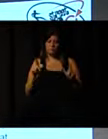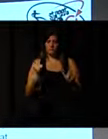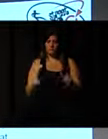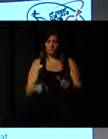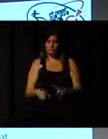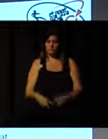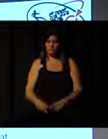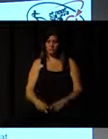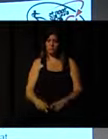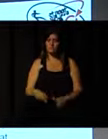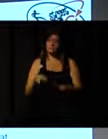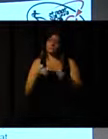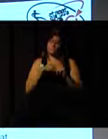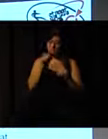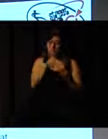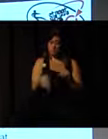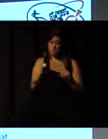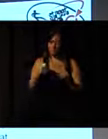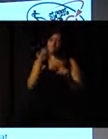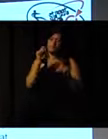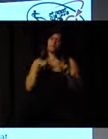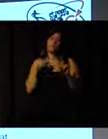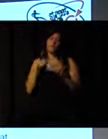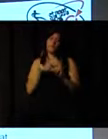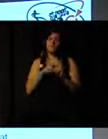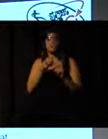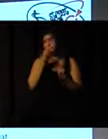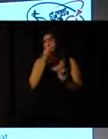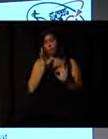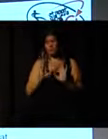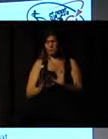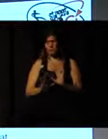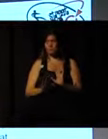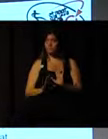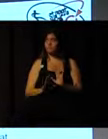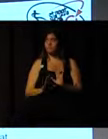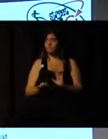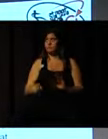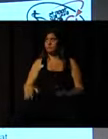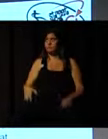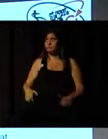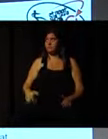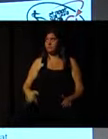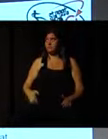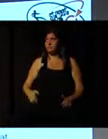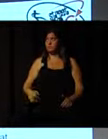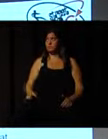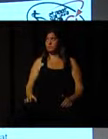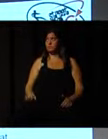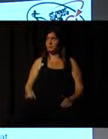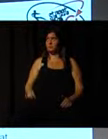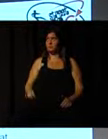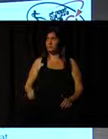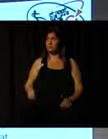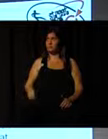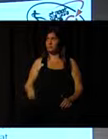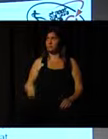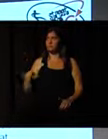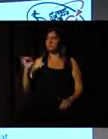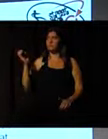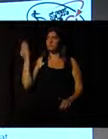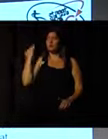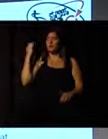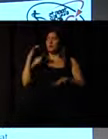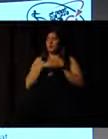So, what we do. I mean, there's been lots of terms sort of spoken about in the last couple of days. Grassroots sports, sport